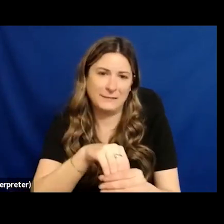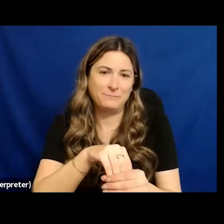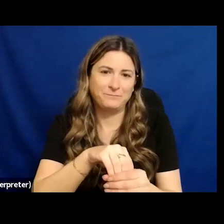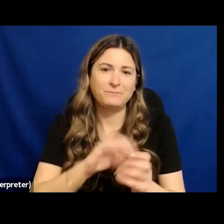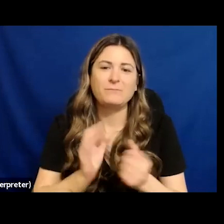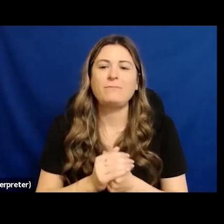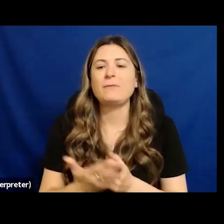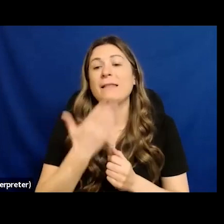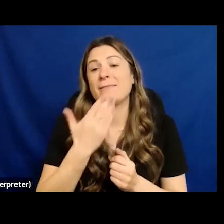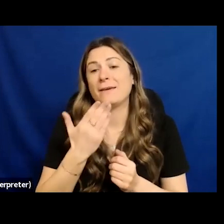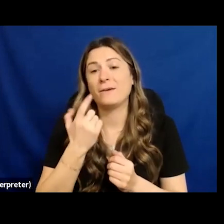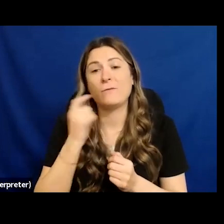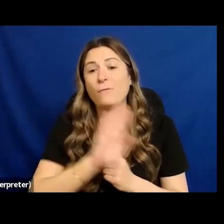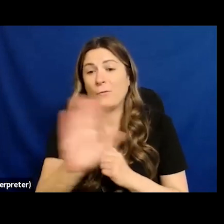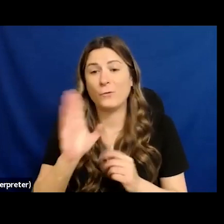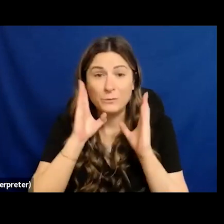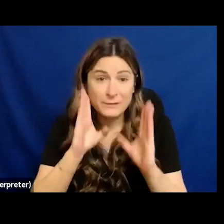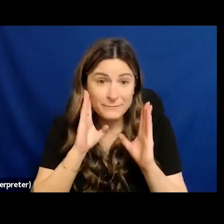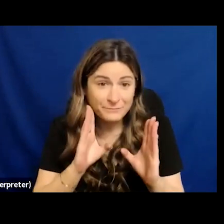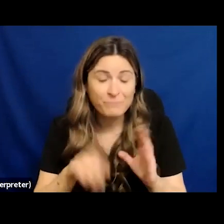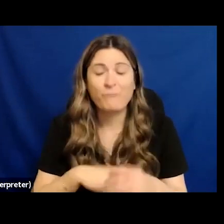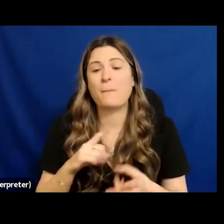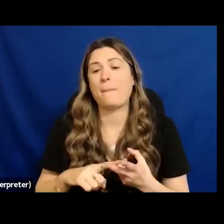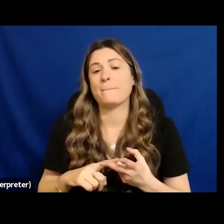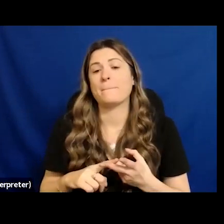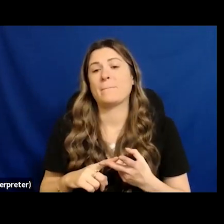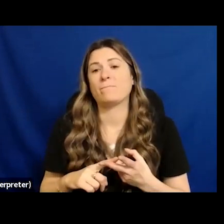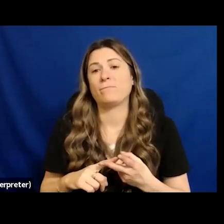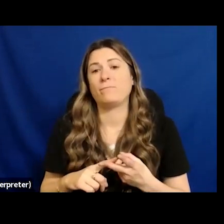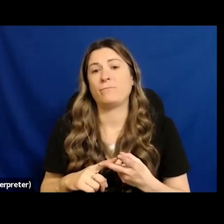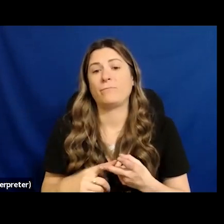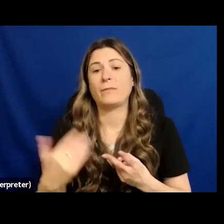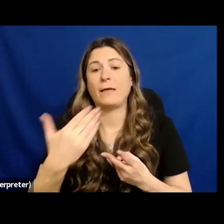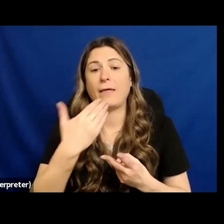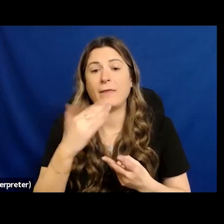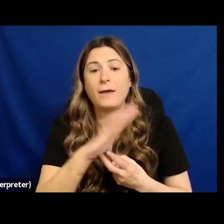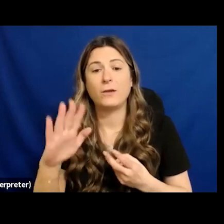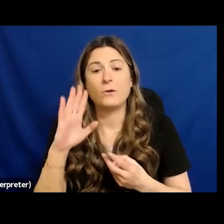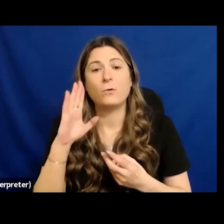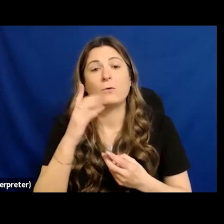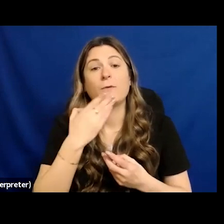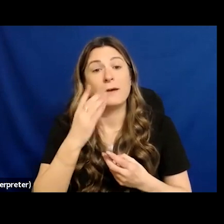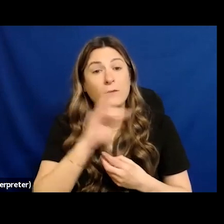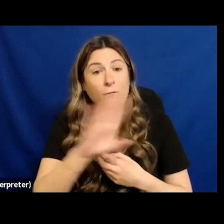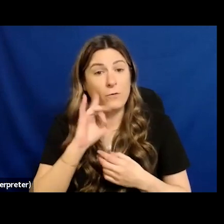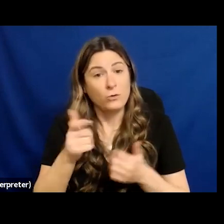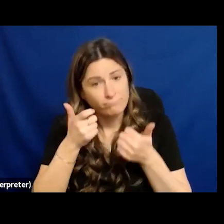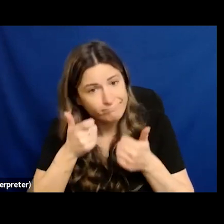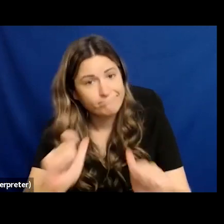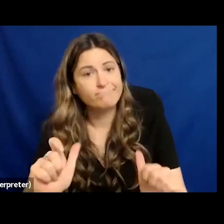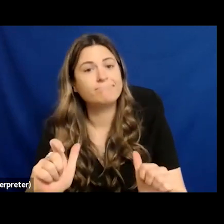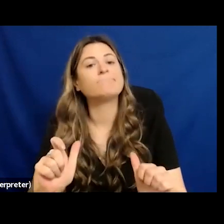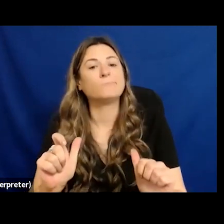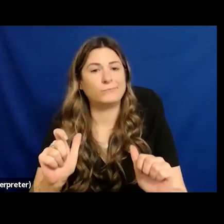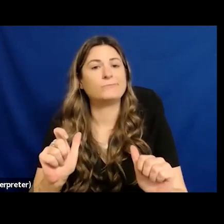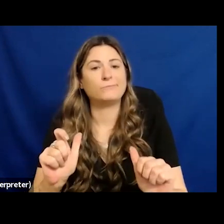for your attention I want to thank you all for the efforts to recognize the history that underpins what we now know as